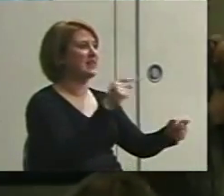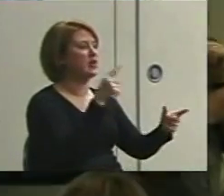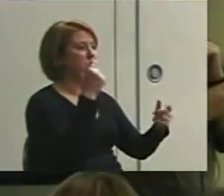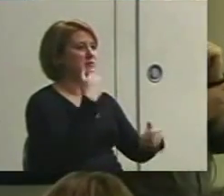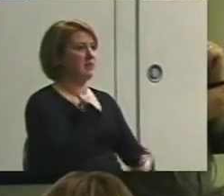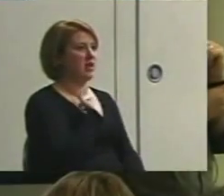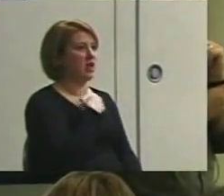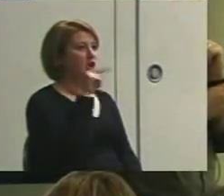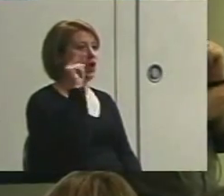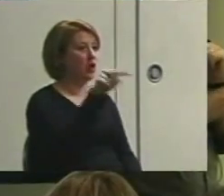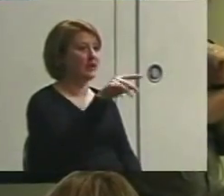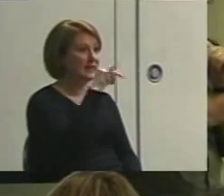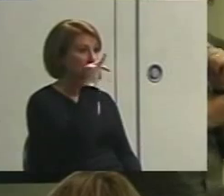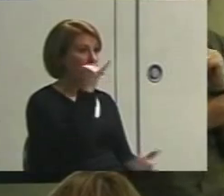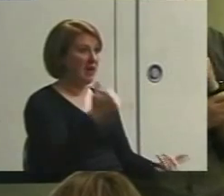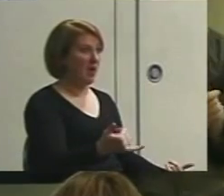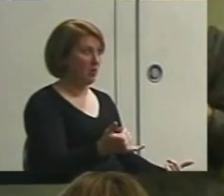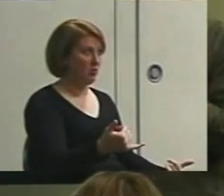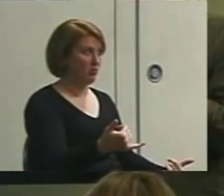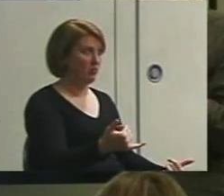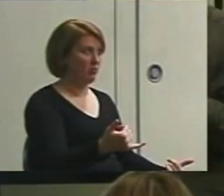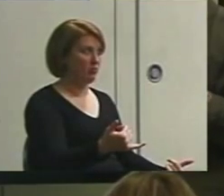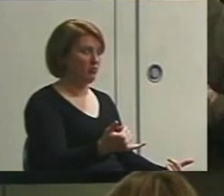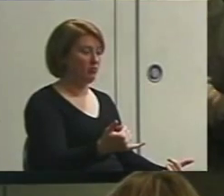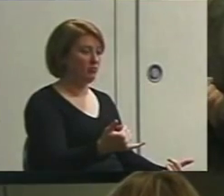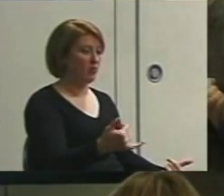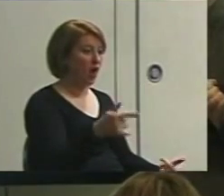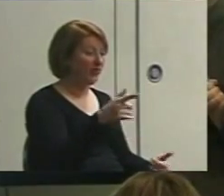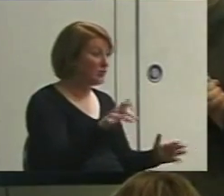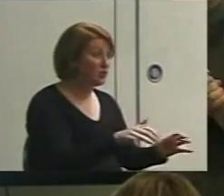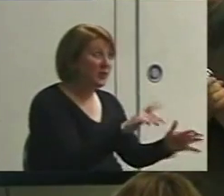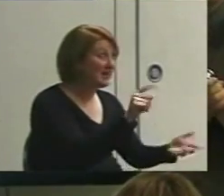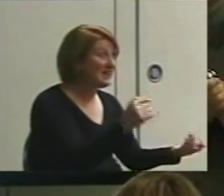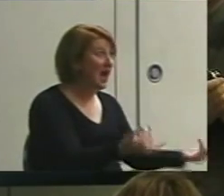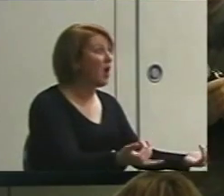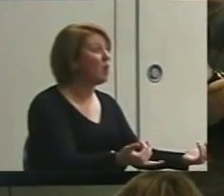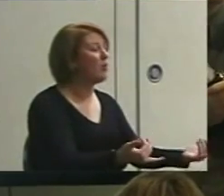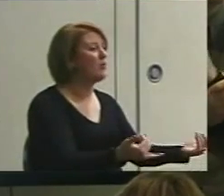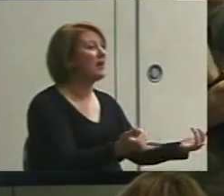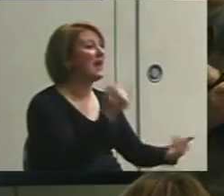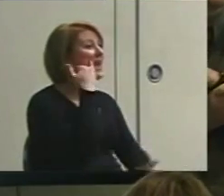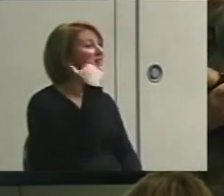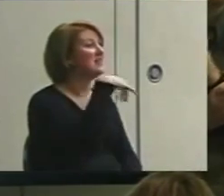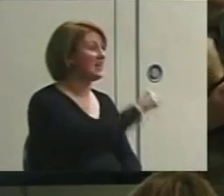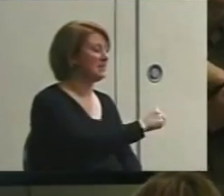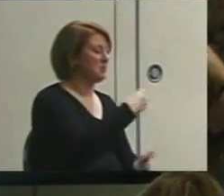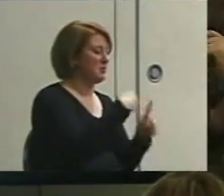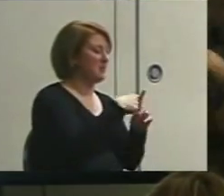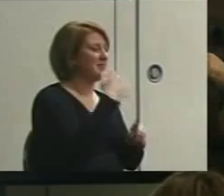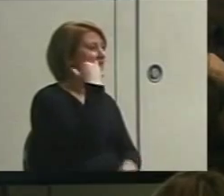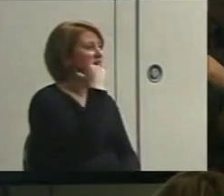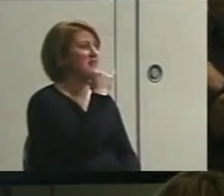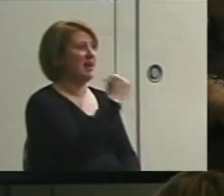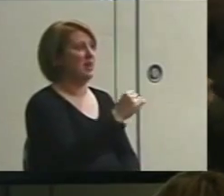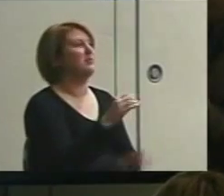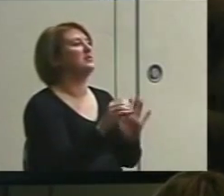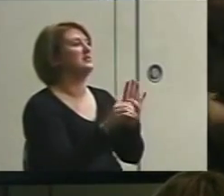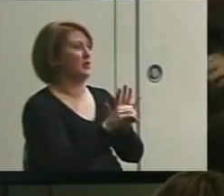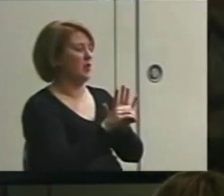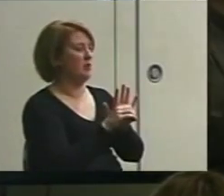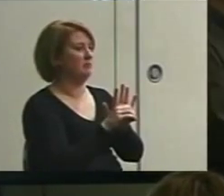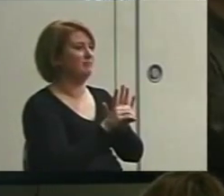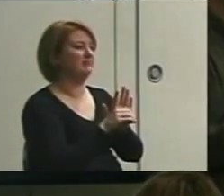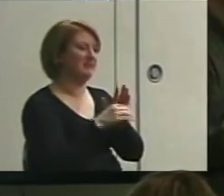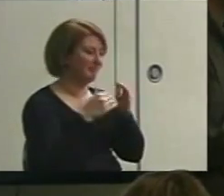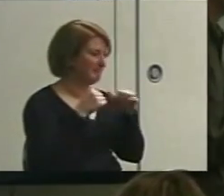look at that kid right now. Are they doing it? If yes, put a plus. If no, put a zero. Go